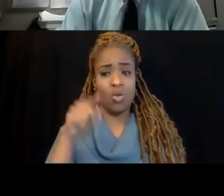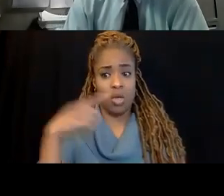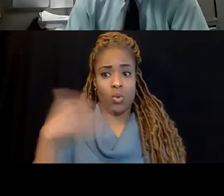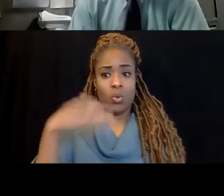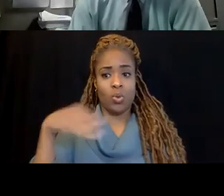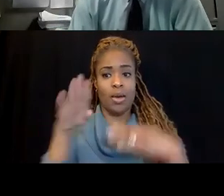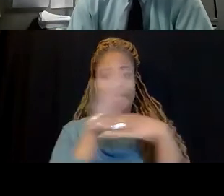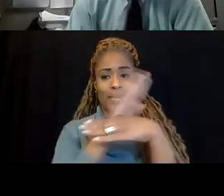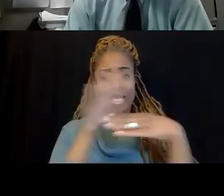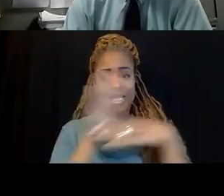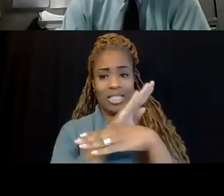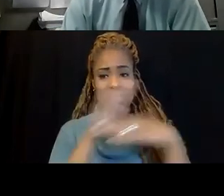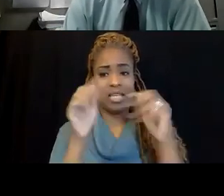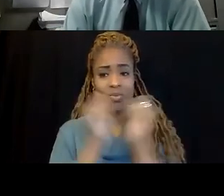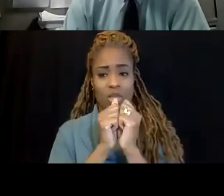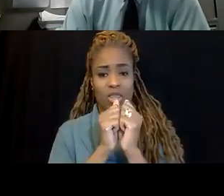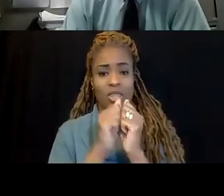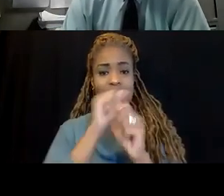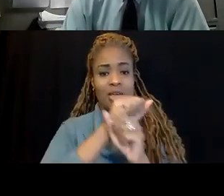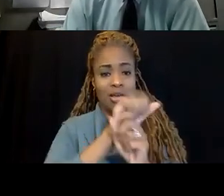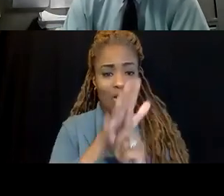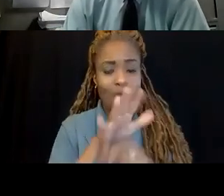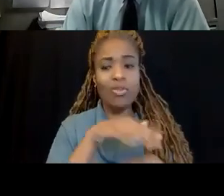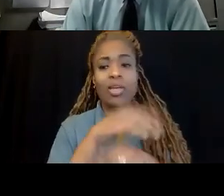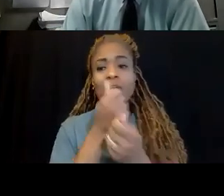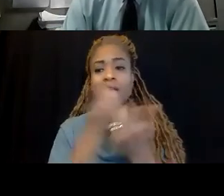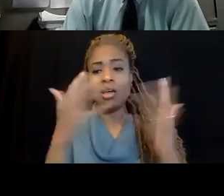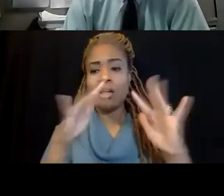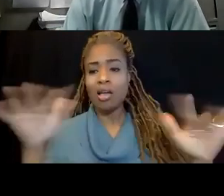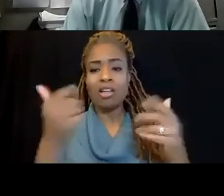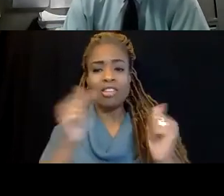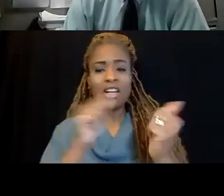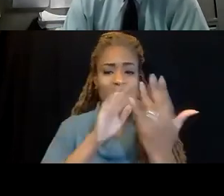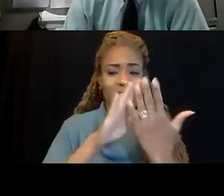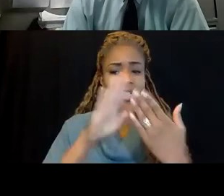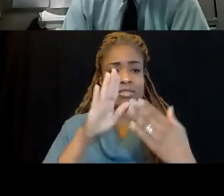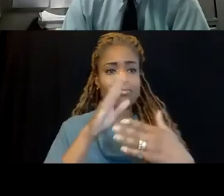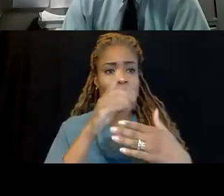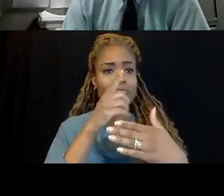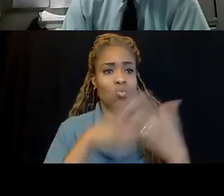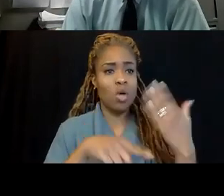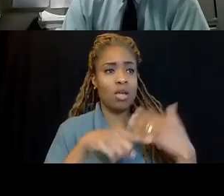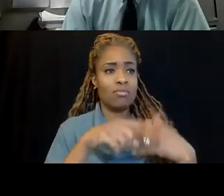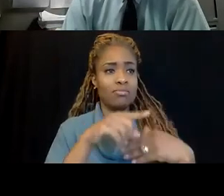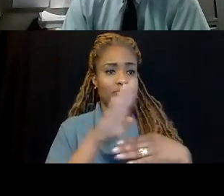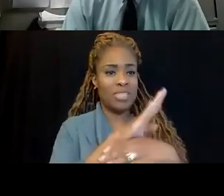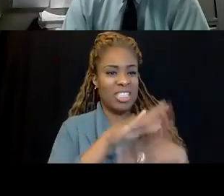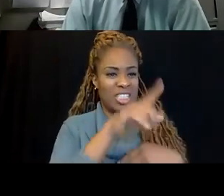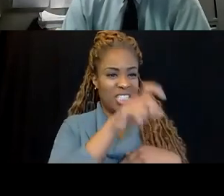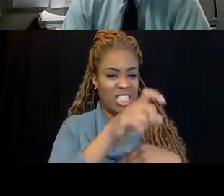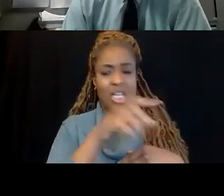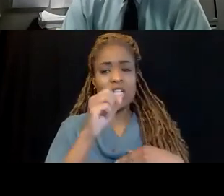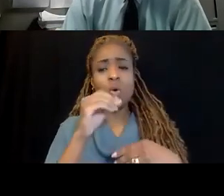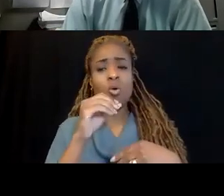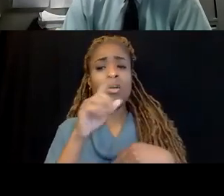with COVID and the pandemic and addressing businesses' needs. What's the turnaround time,